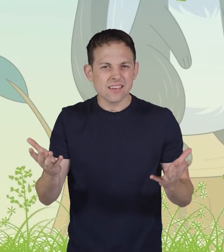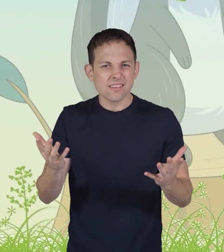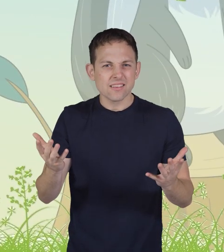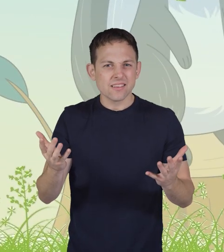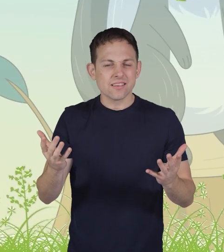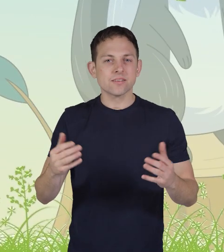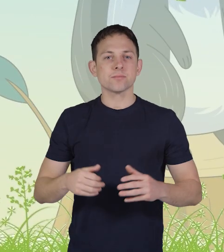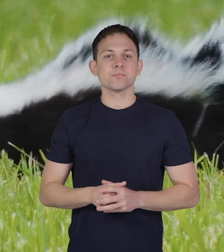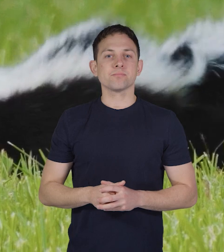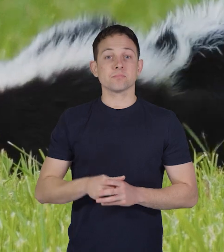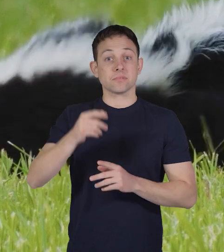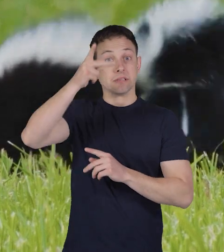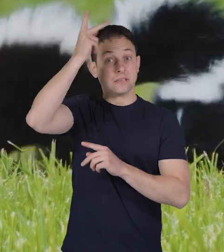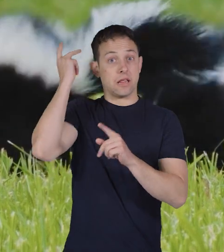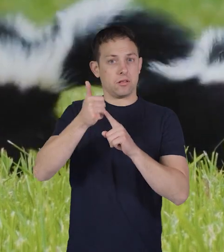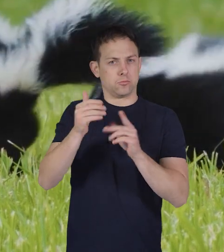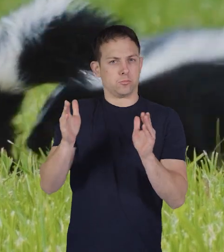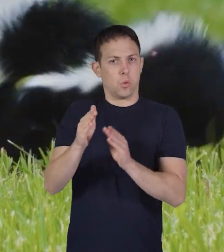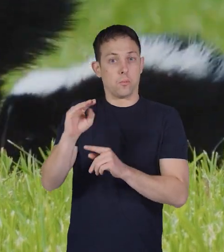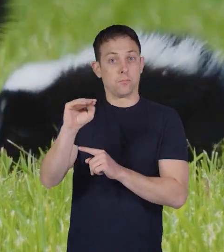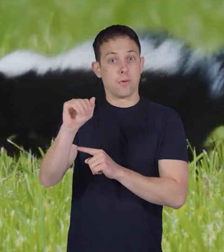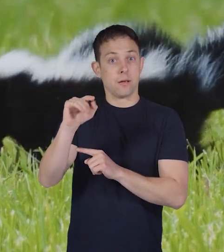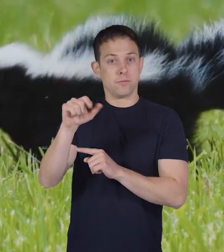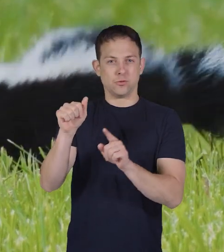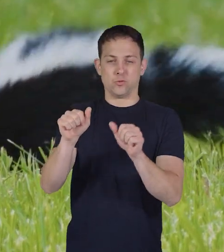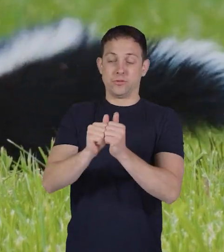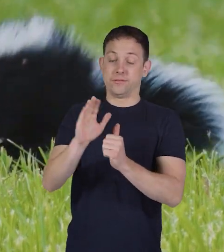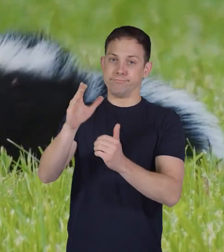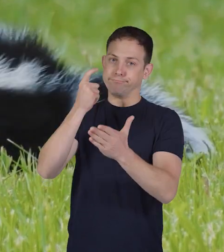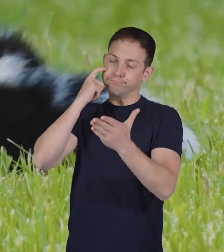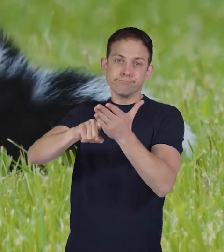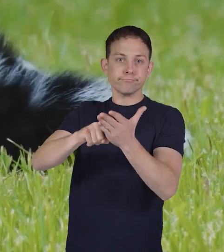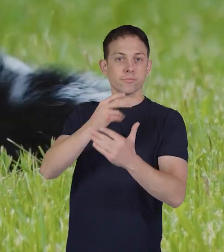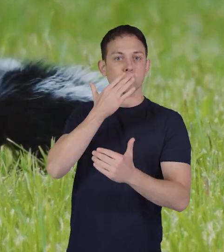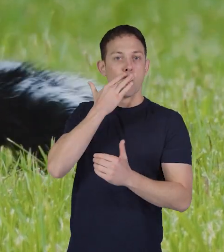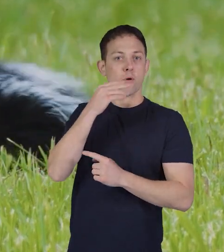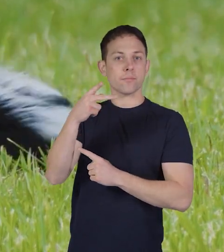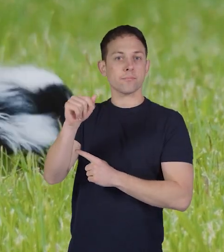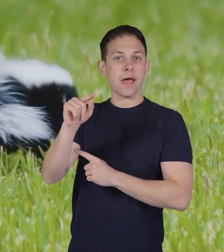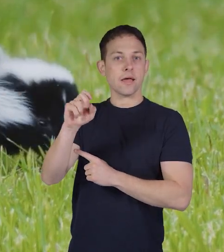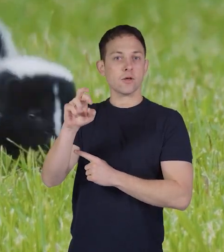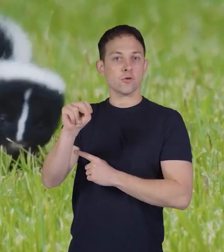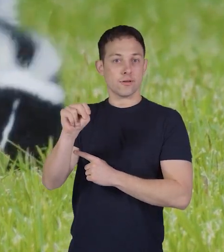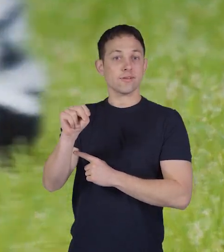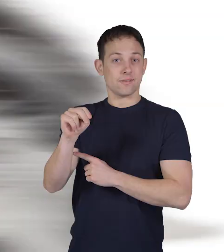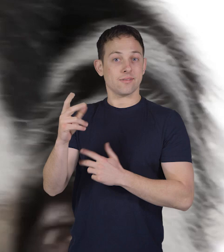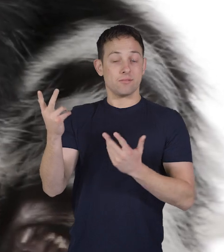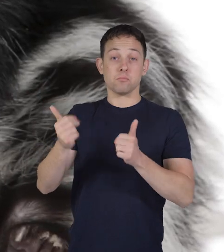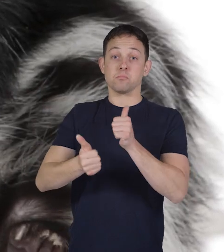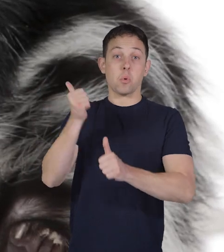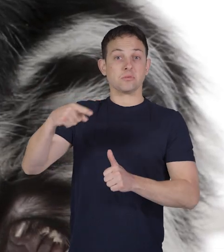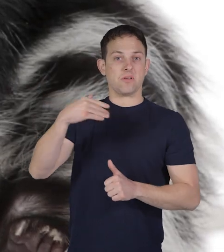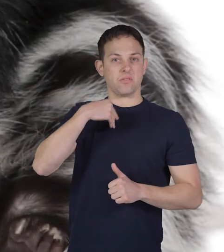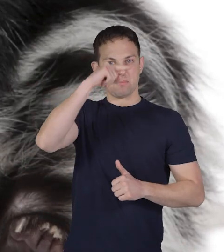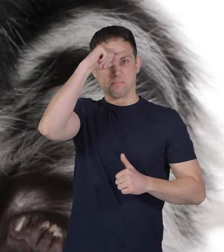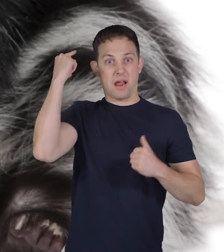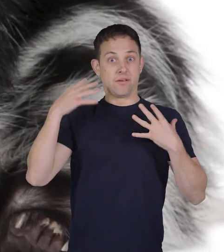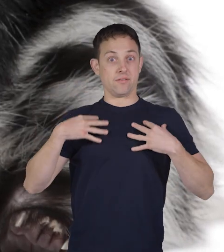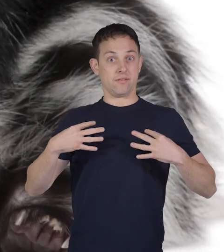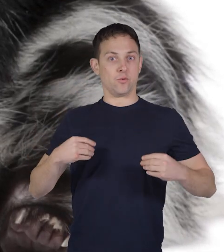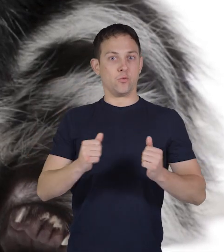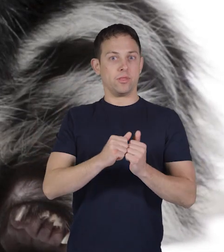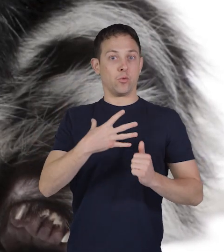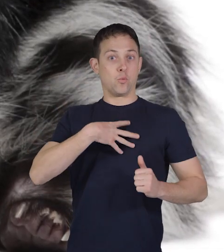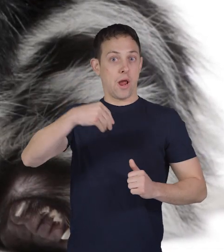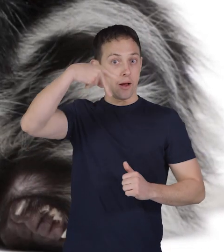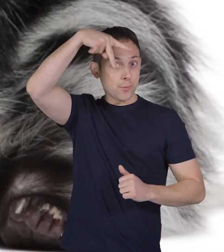skunk skunks are small mammals with an iconic color pattern most have black fur